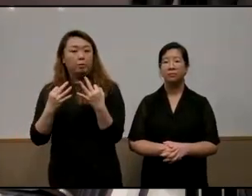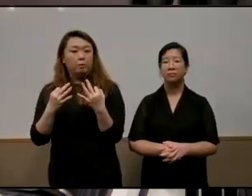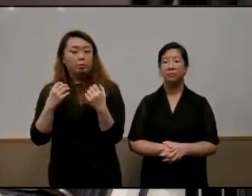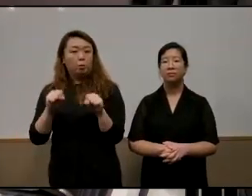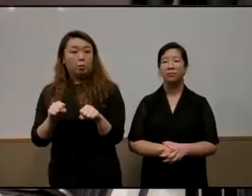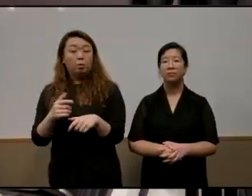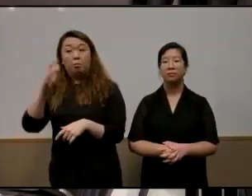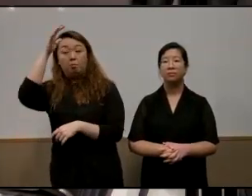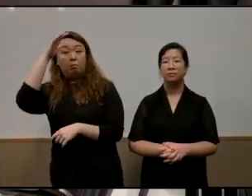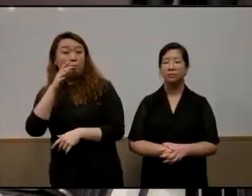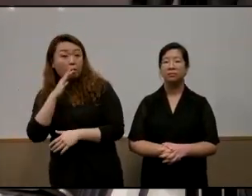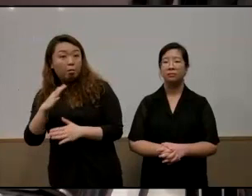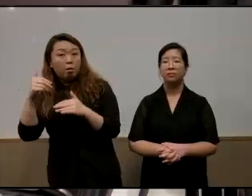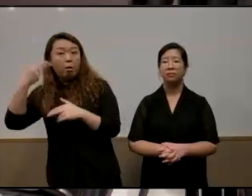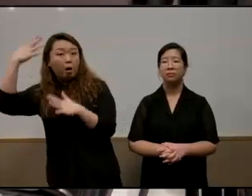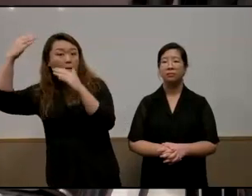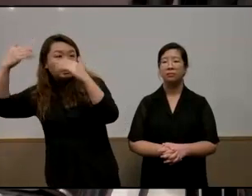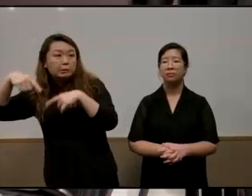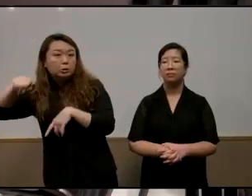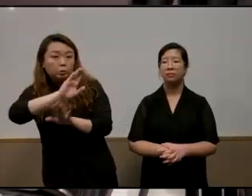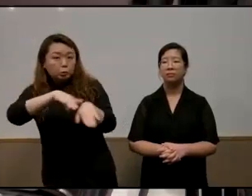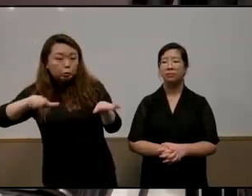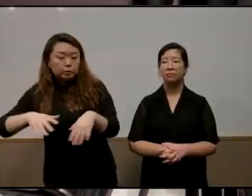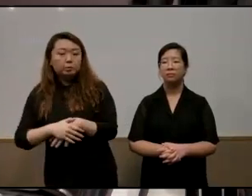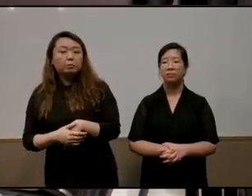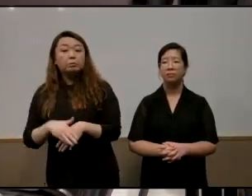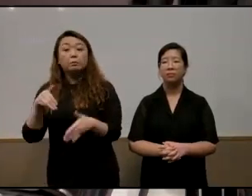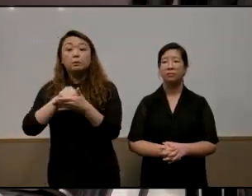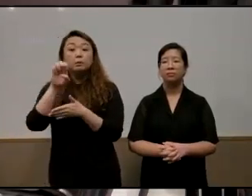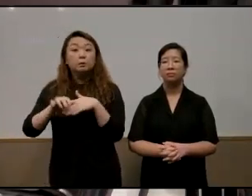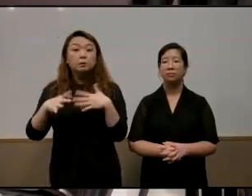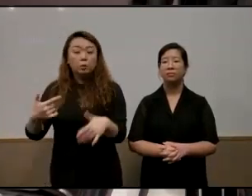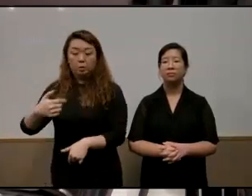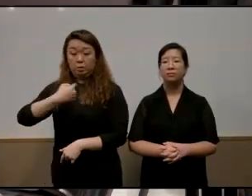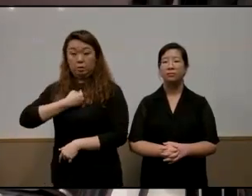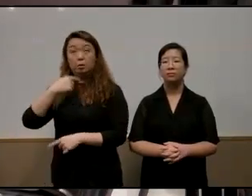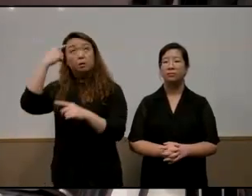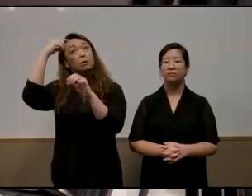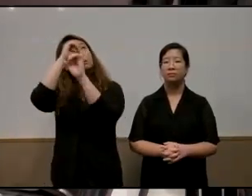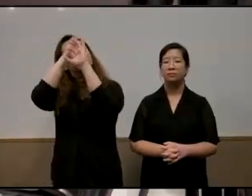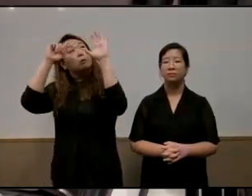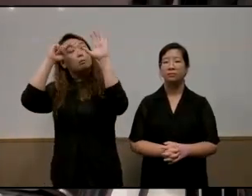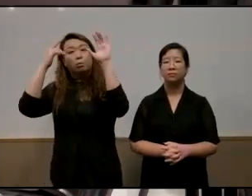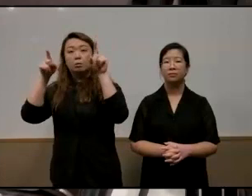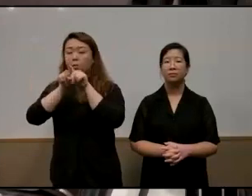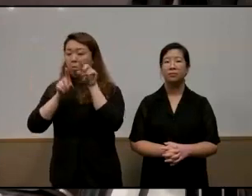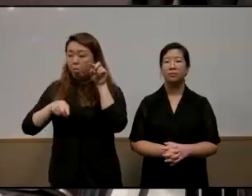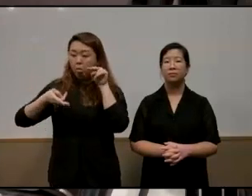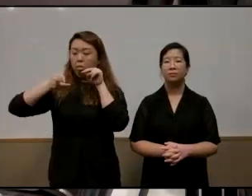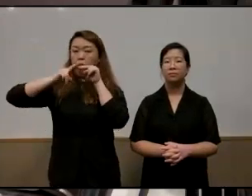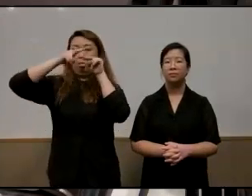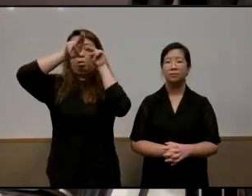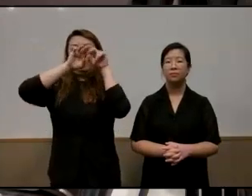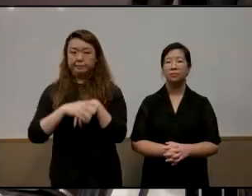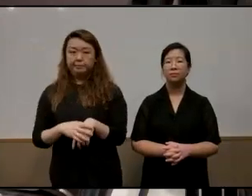parents have higher expectations of them and as a result their own aspirations rise i recently met up